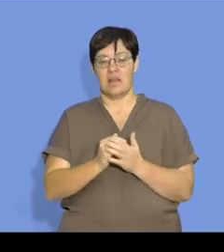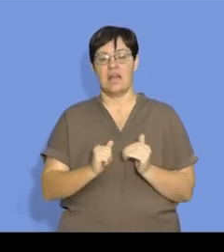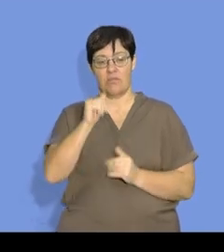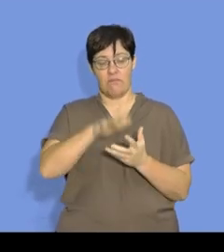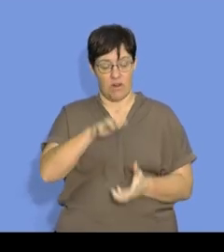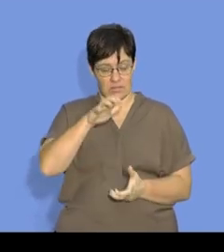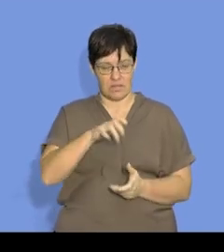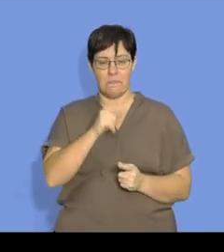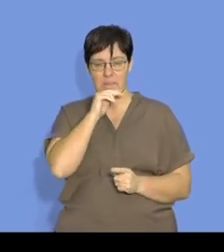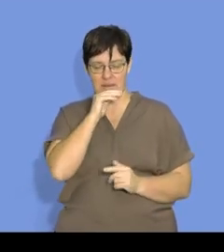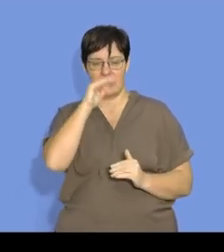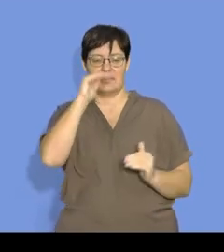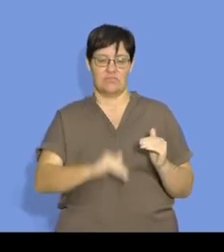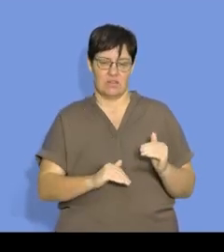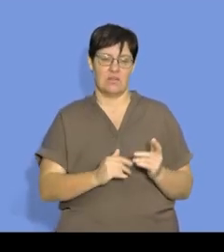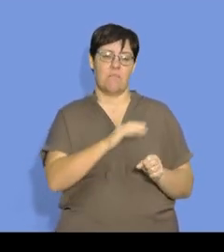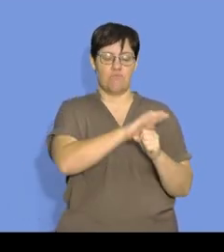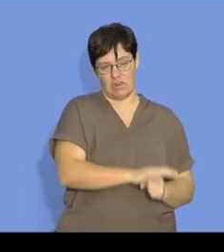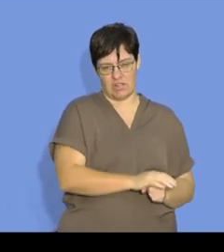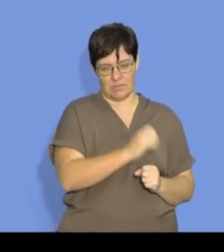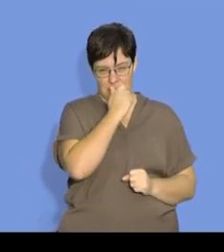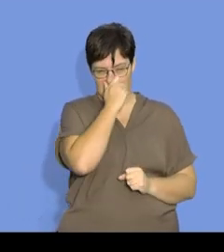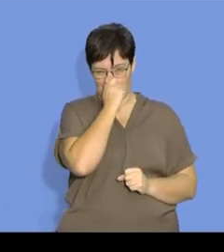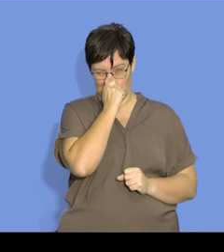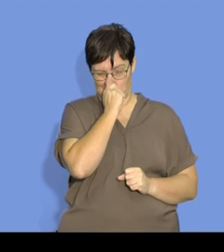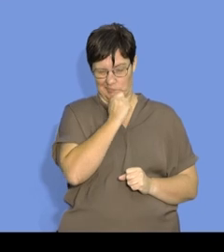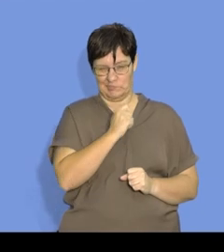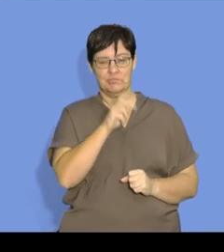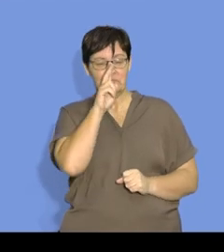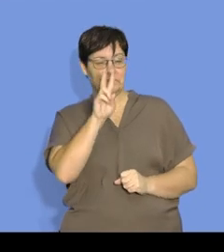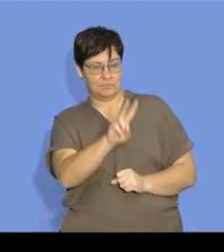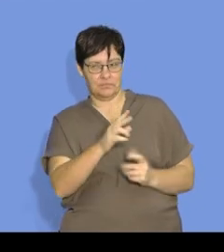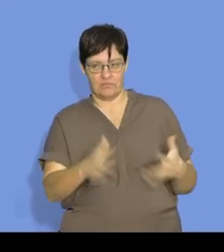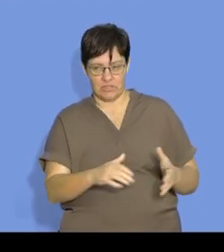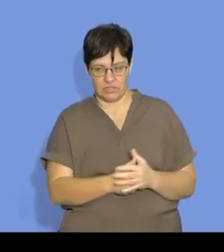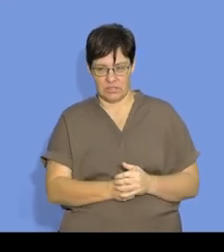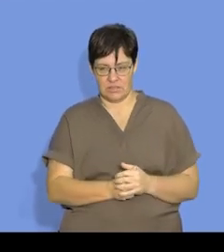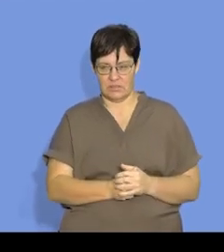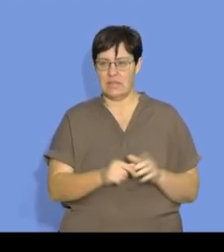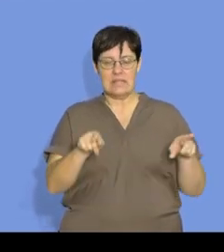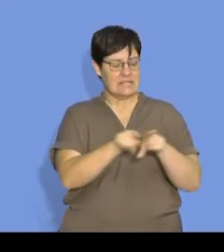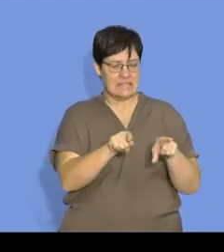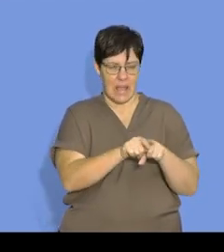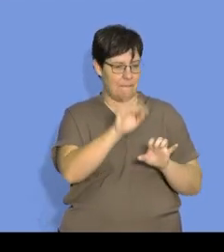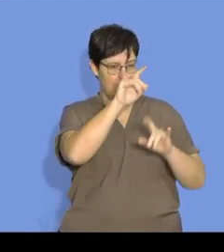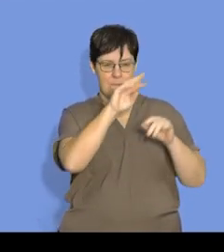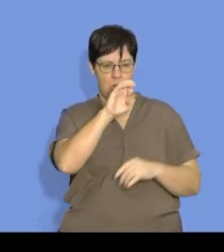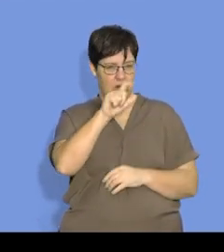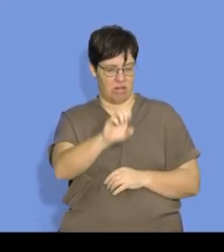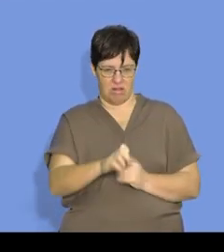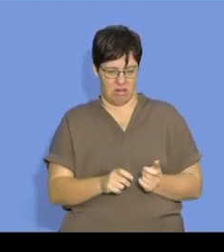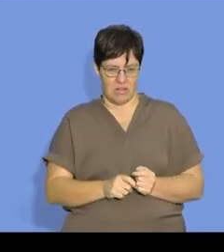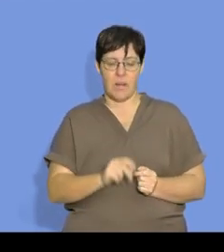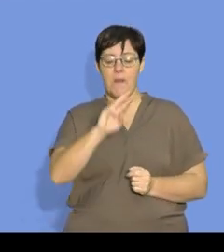increase in volume leads to a decrease in pressure. Here I show you that. We've got the same